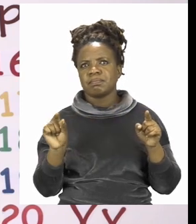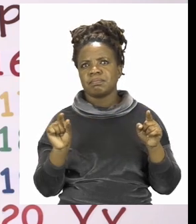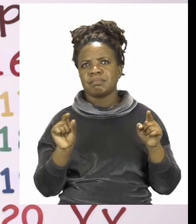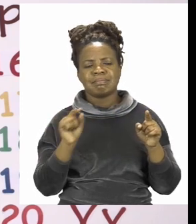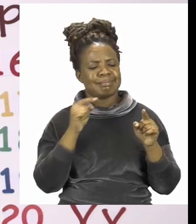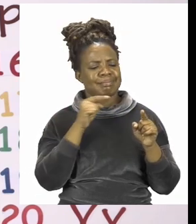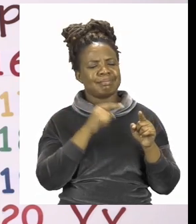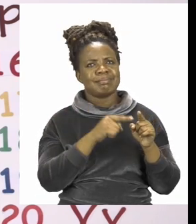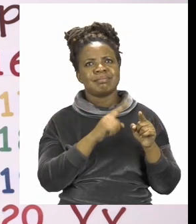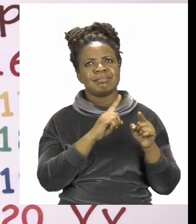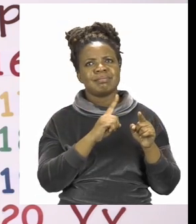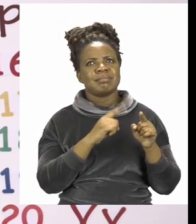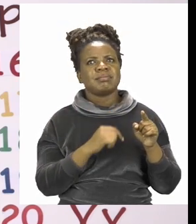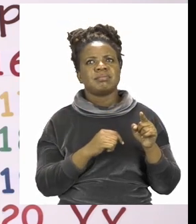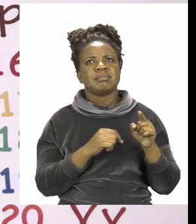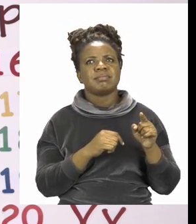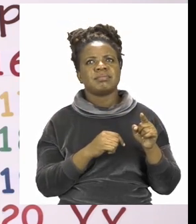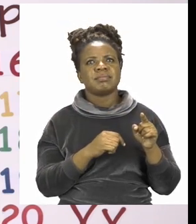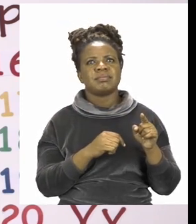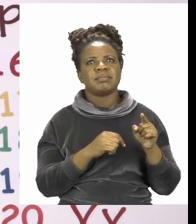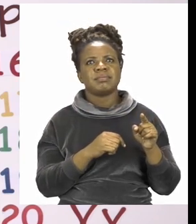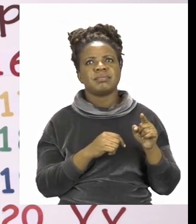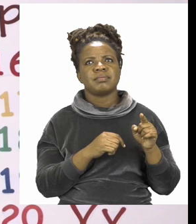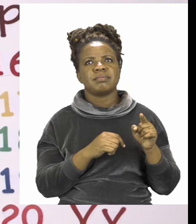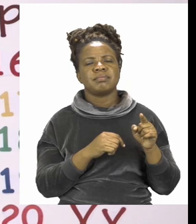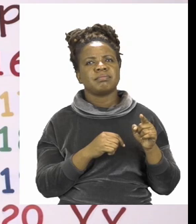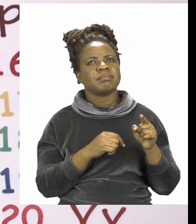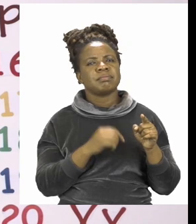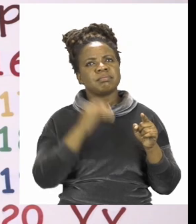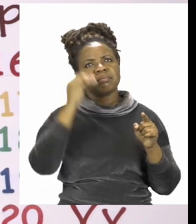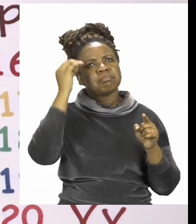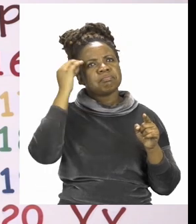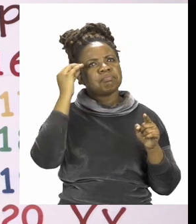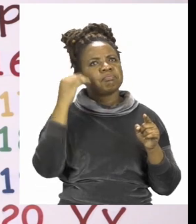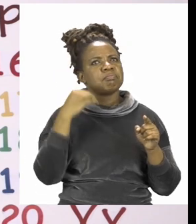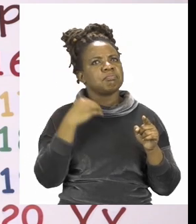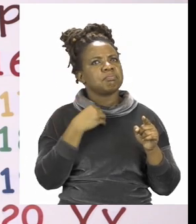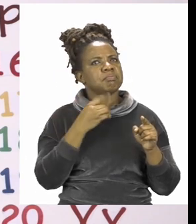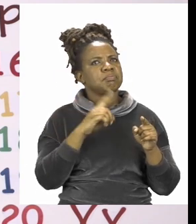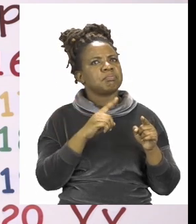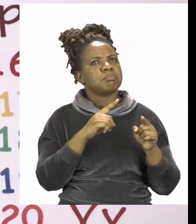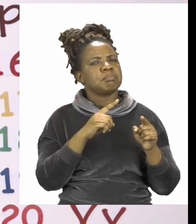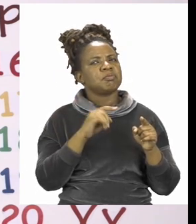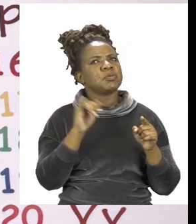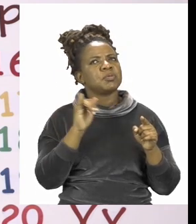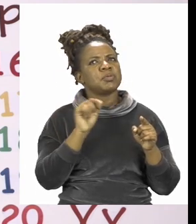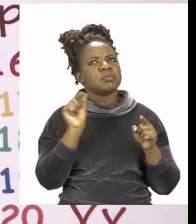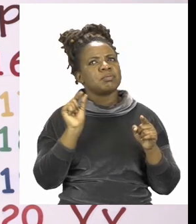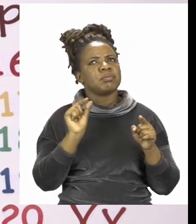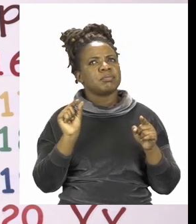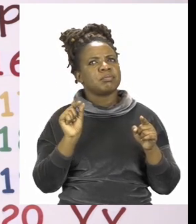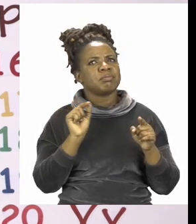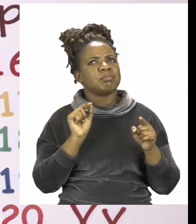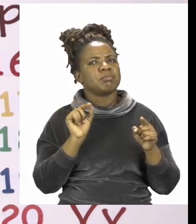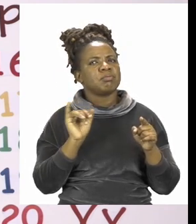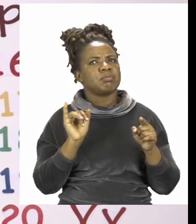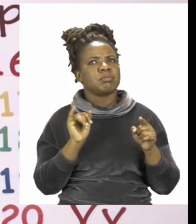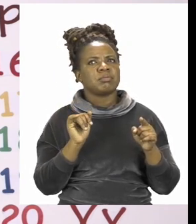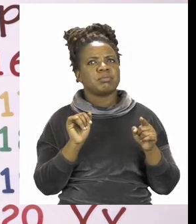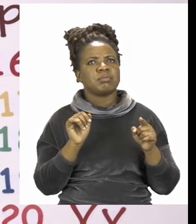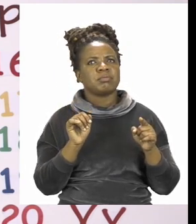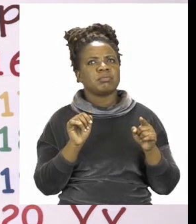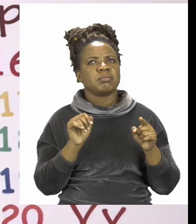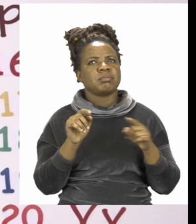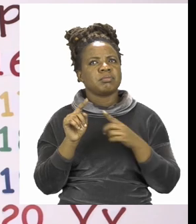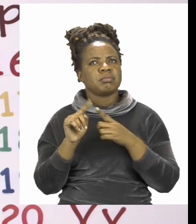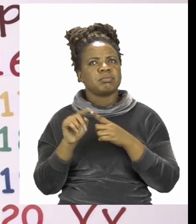So I have to go to the word bank to try and find which word can best describe what I'm seeing here. We have the